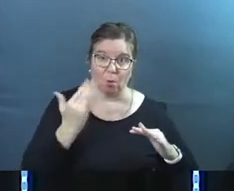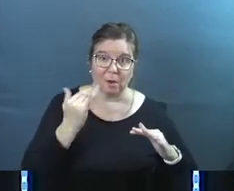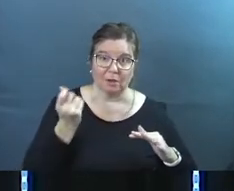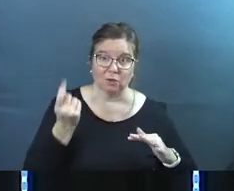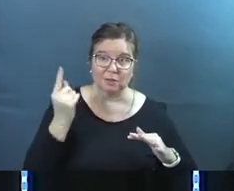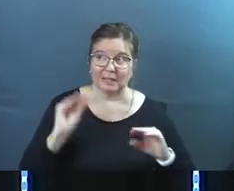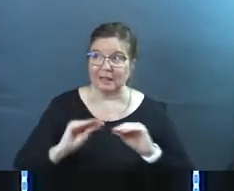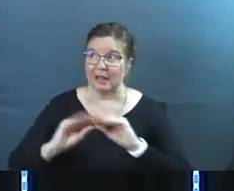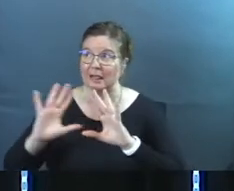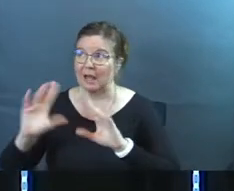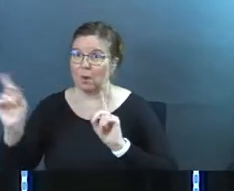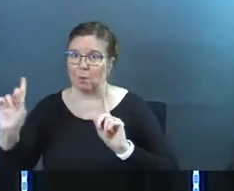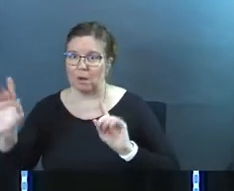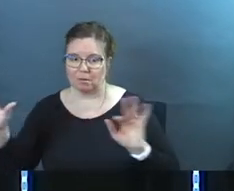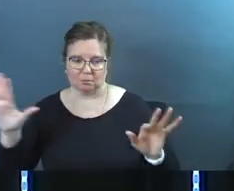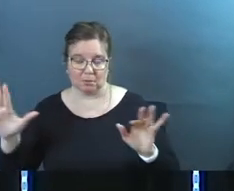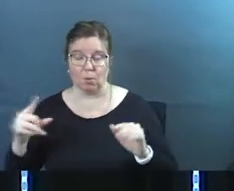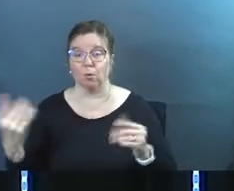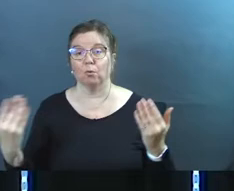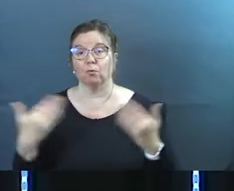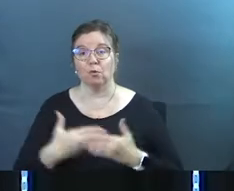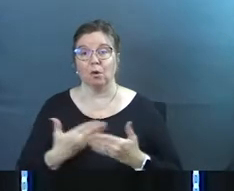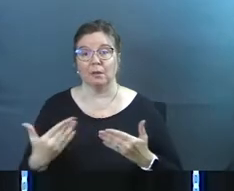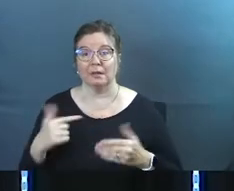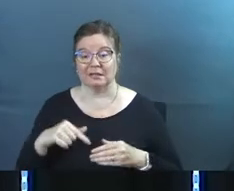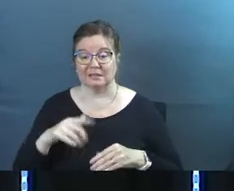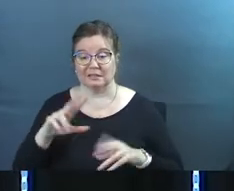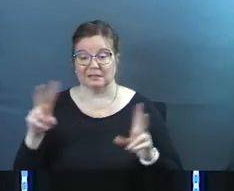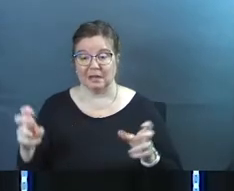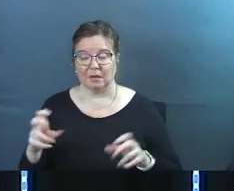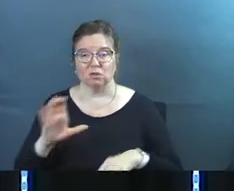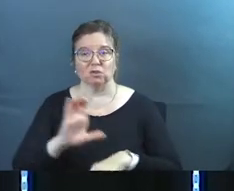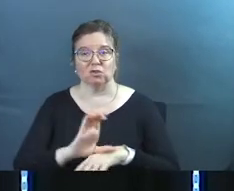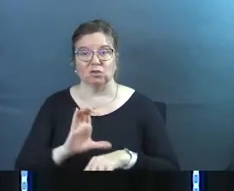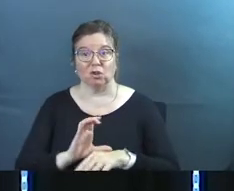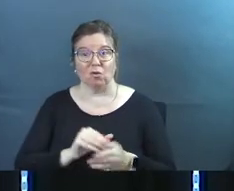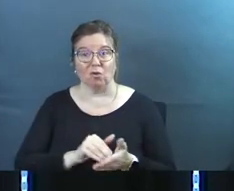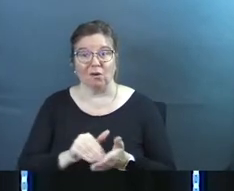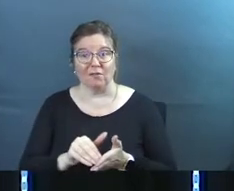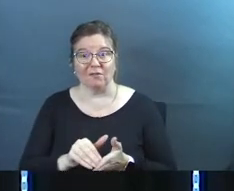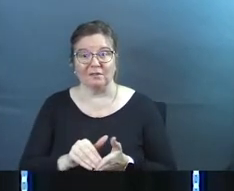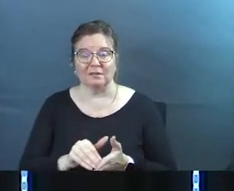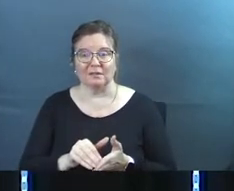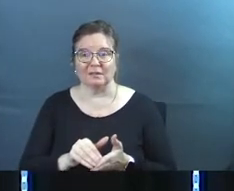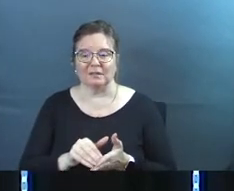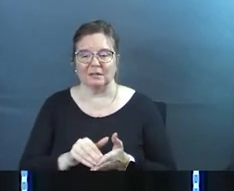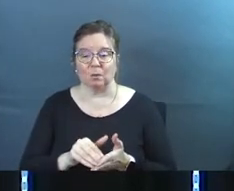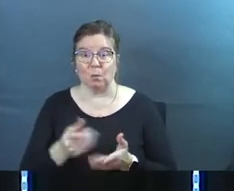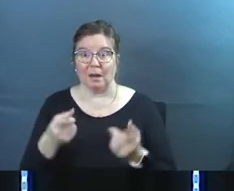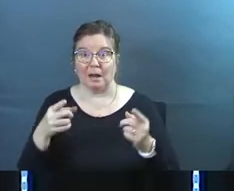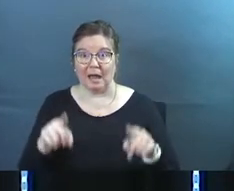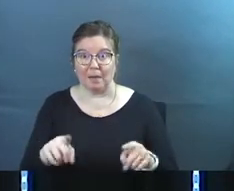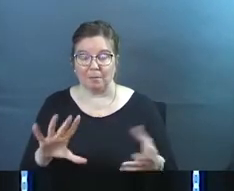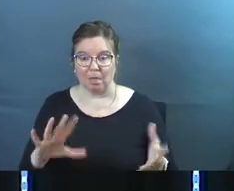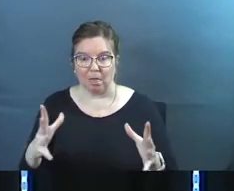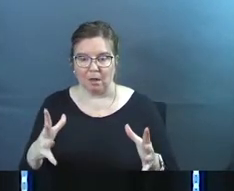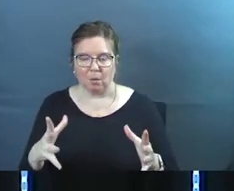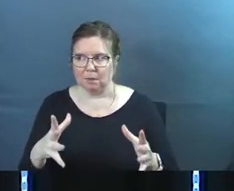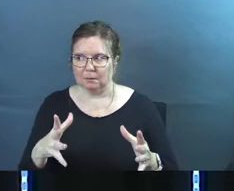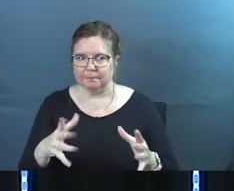is together. And one of the dark things about this topic is that the church too often has swept things under the rug.